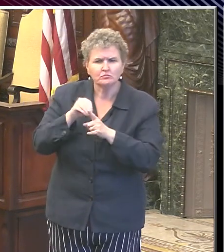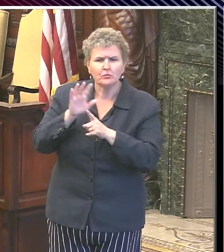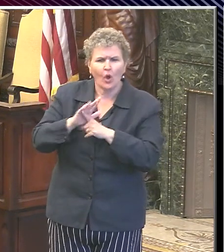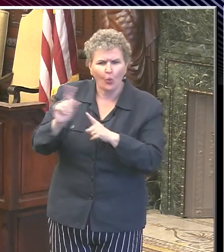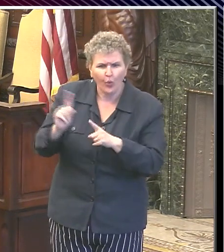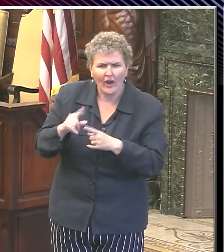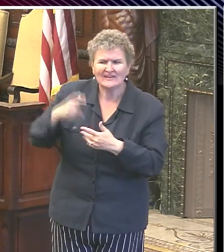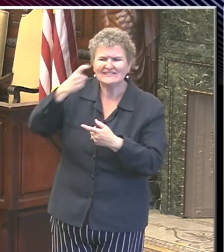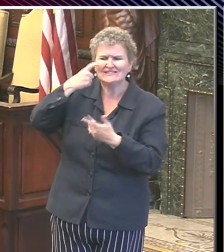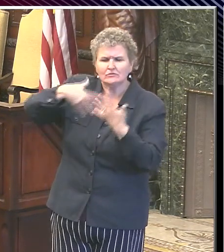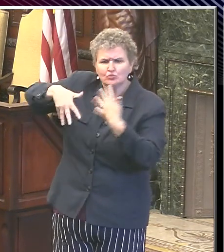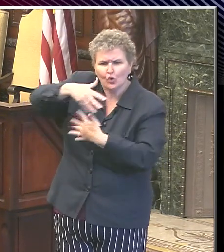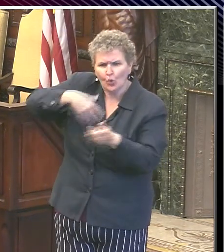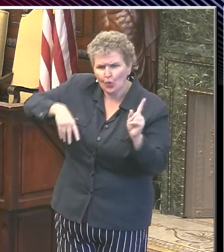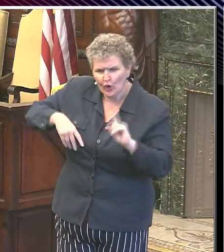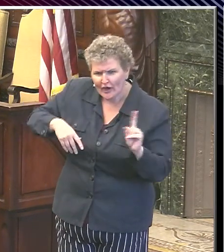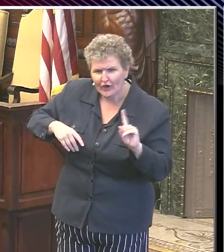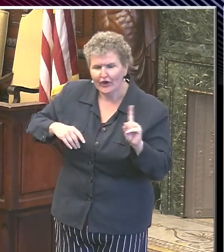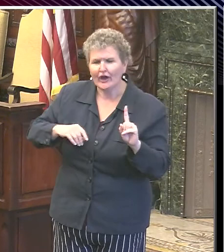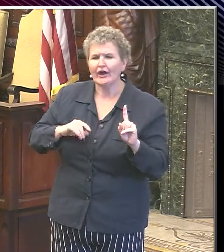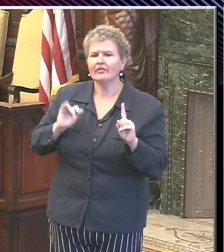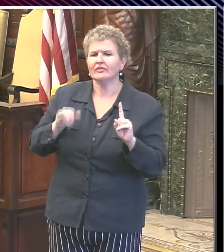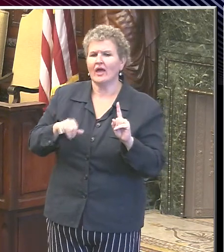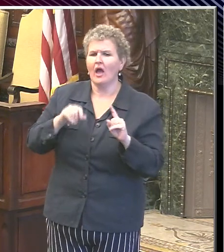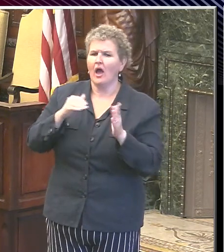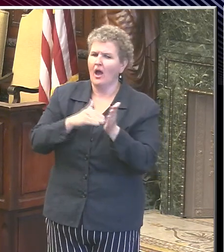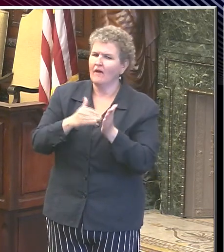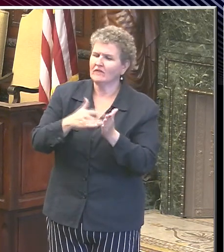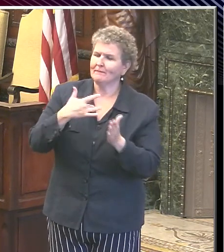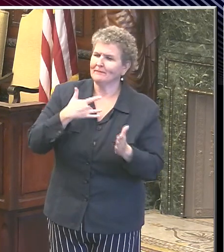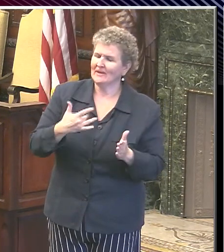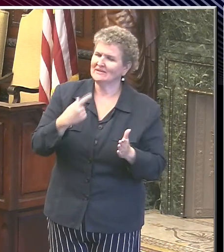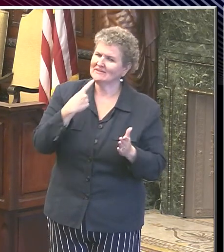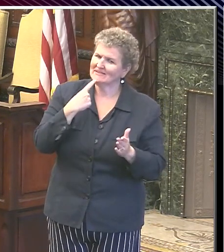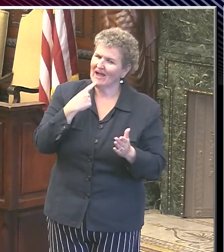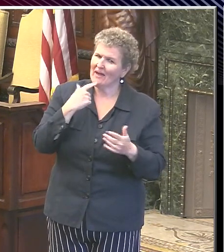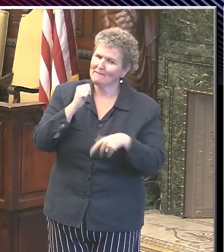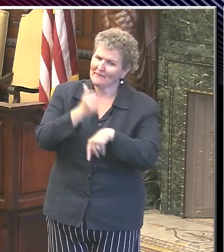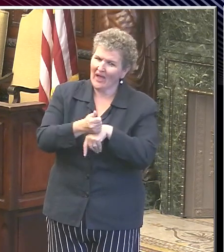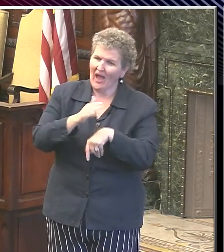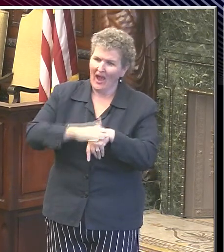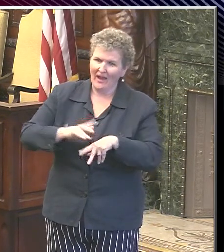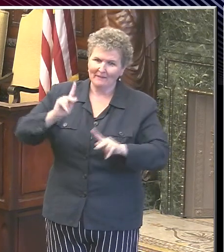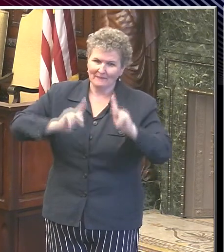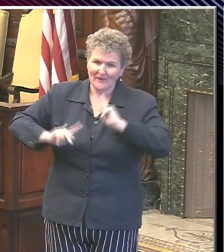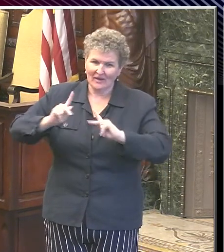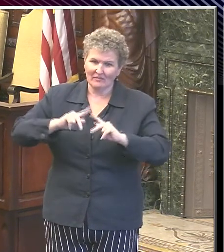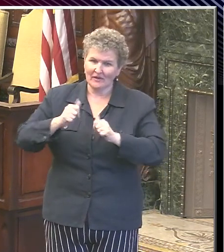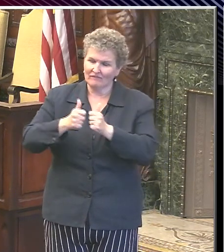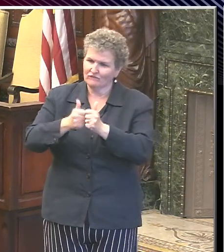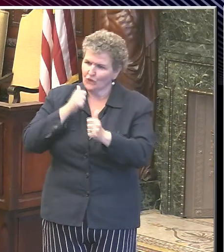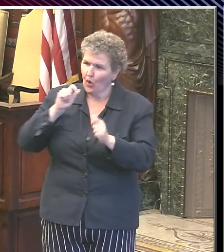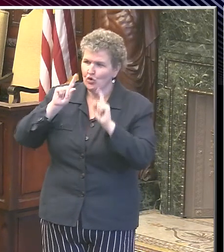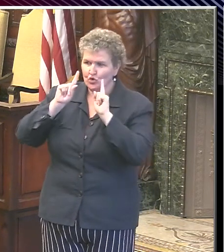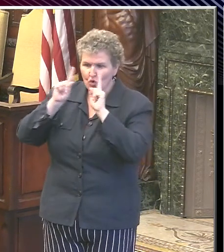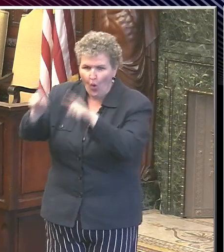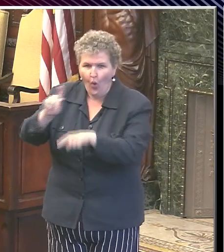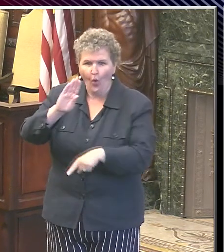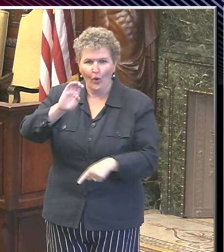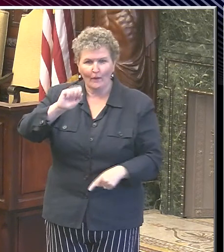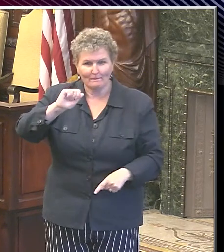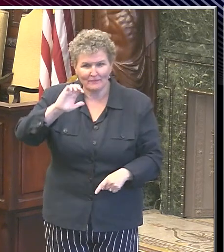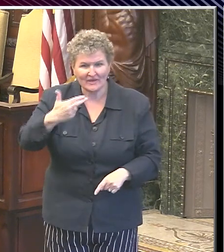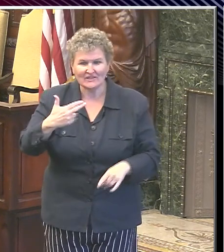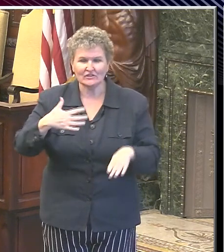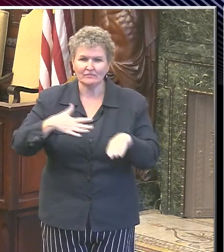beach comes up pretty frequently. And so that makes us concerned. So our recommendations based on that is for people to avoid the shore. It's not so much being